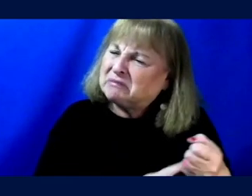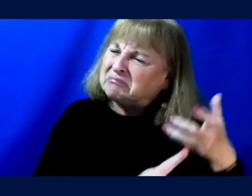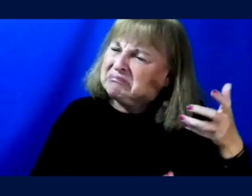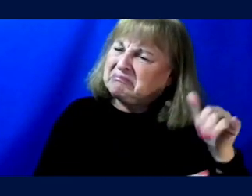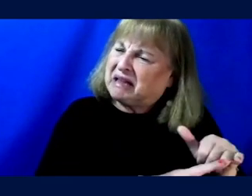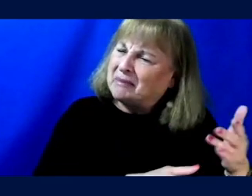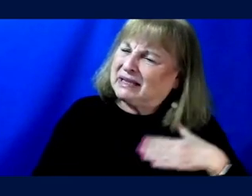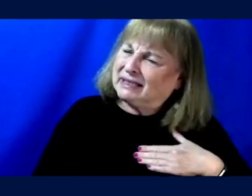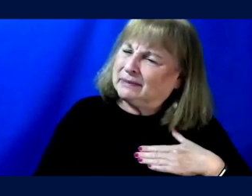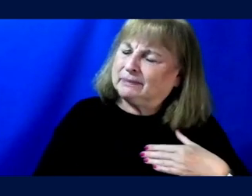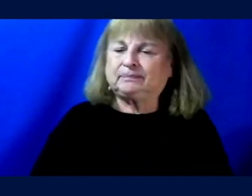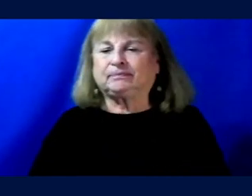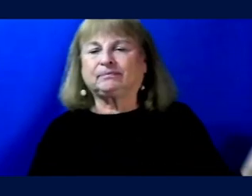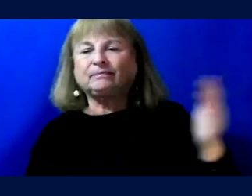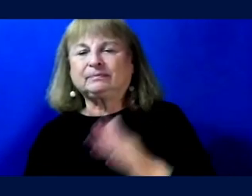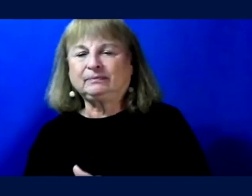that.